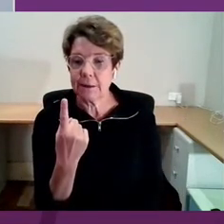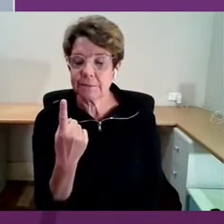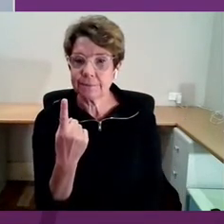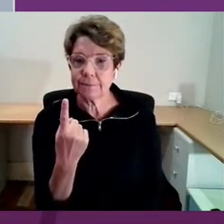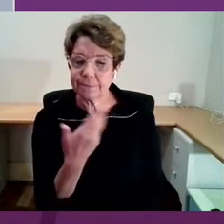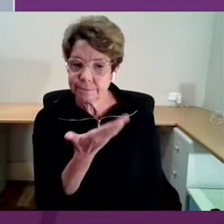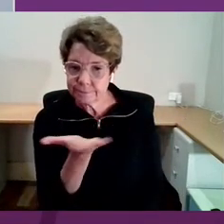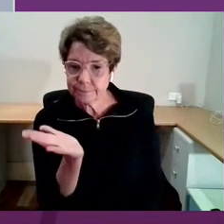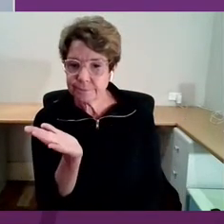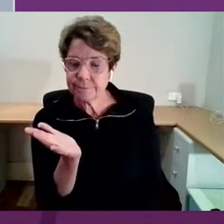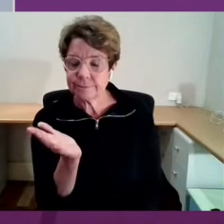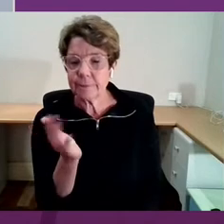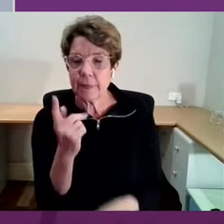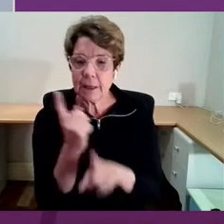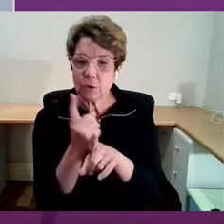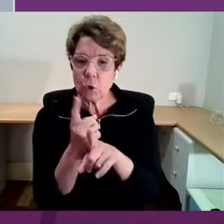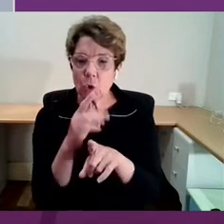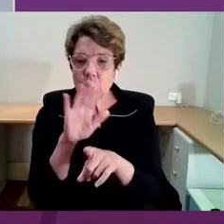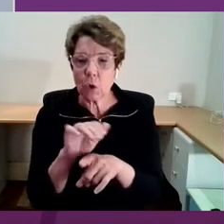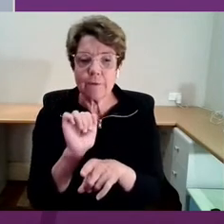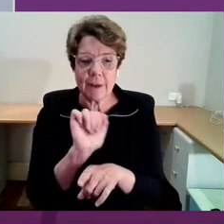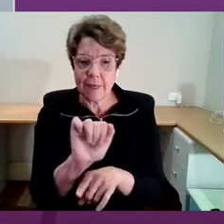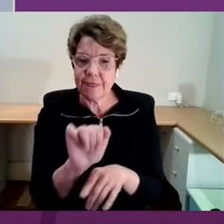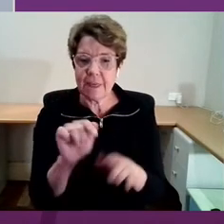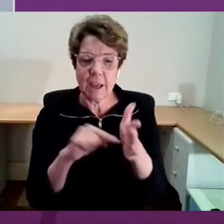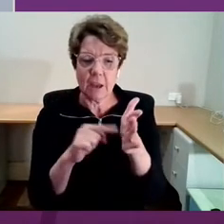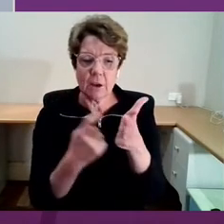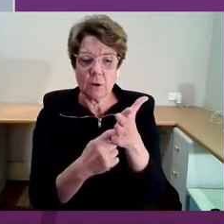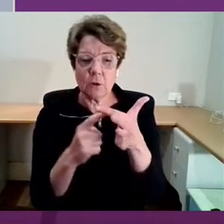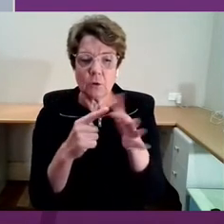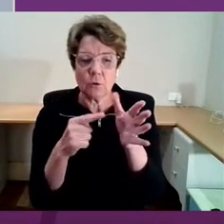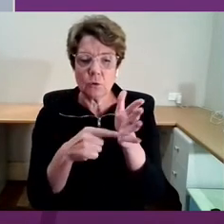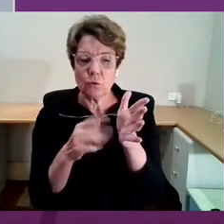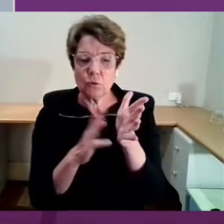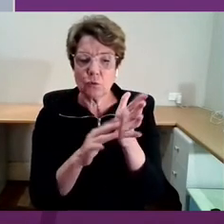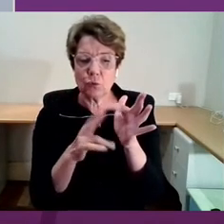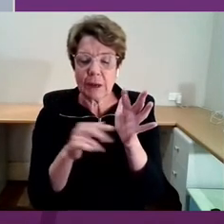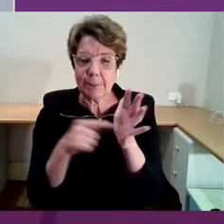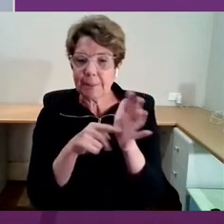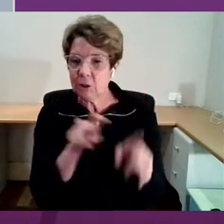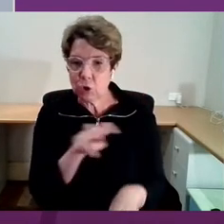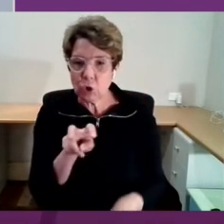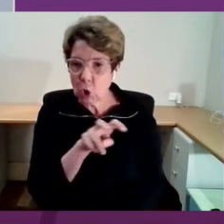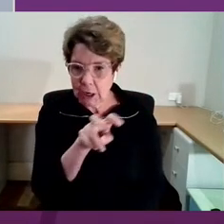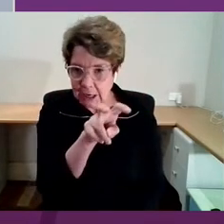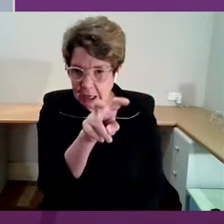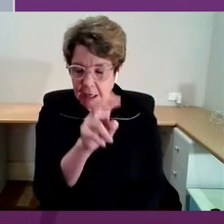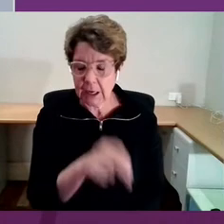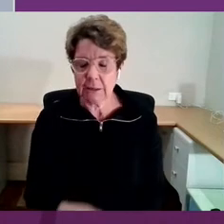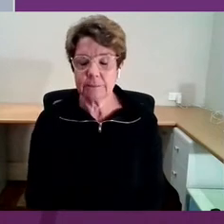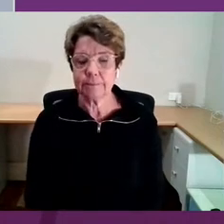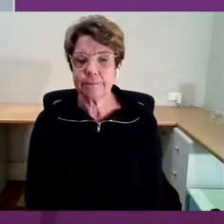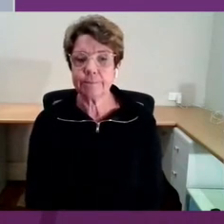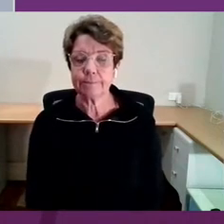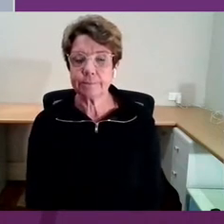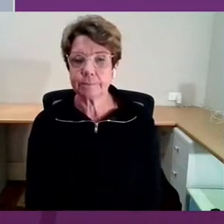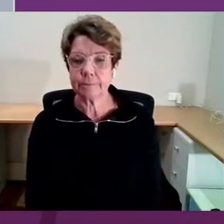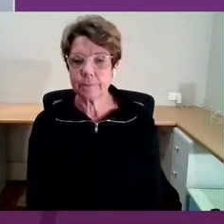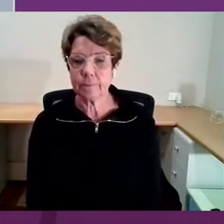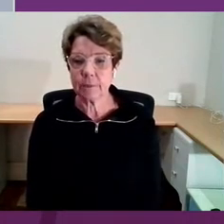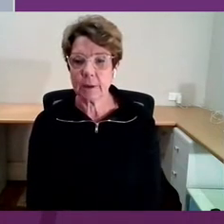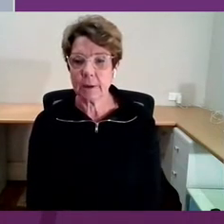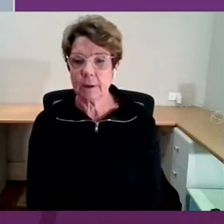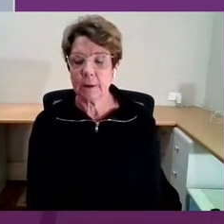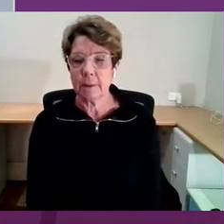course, talks about their treatment path and all that kind of stuff. But quite often the most important part to